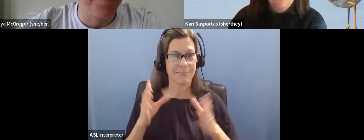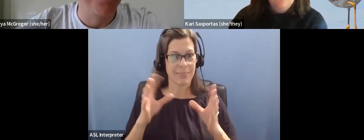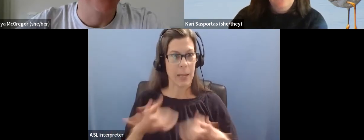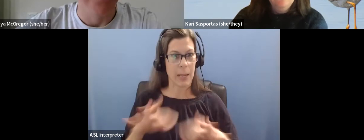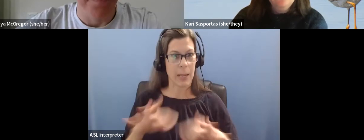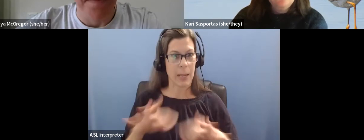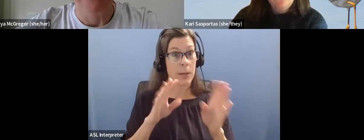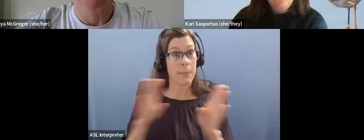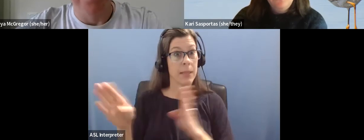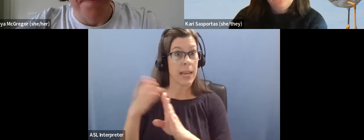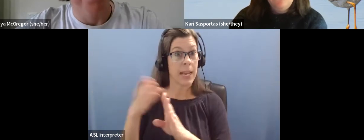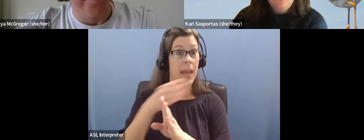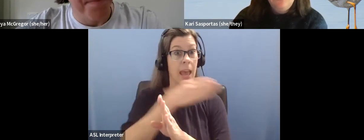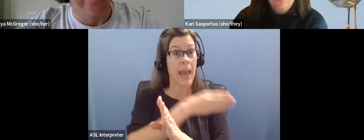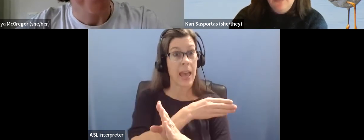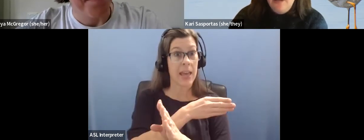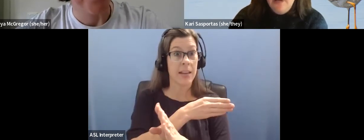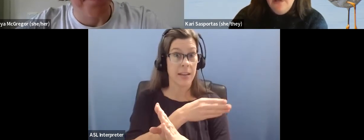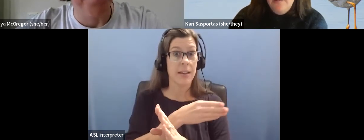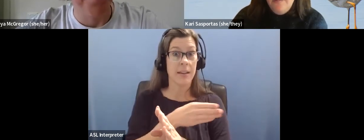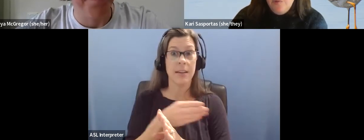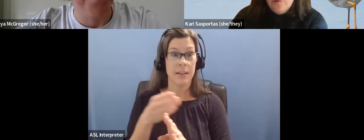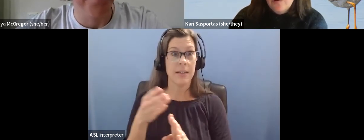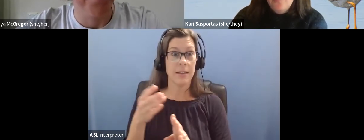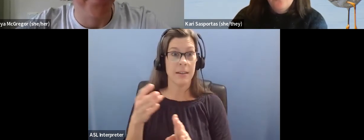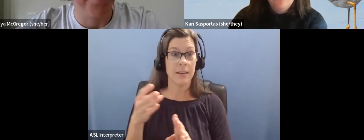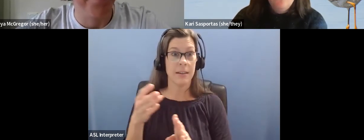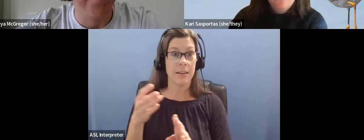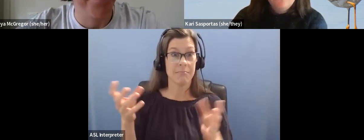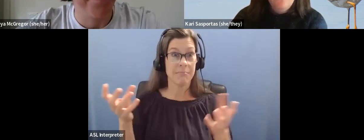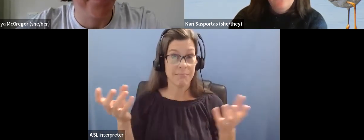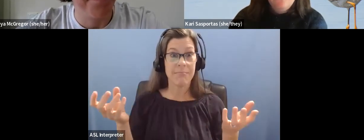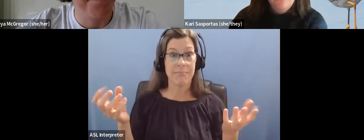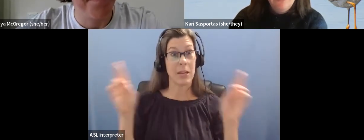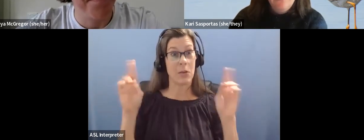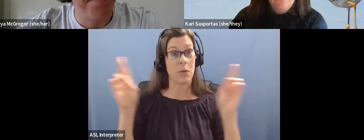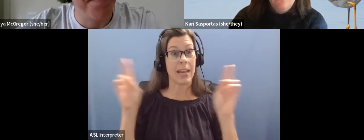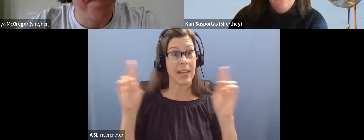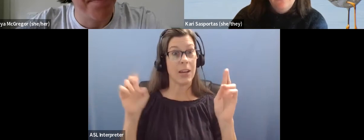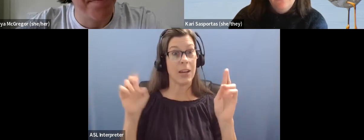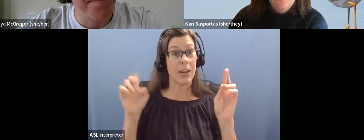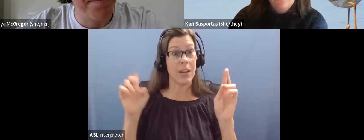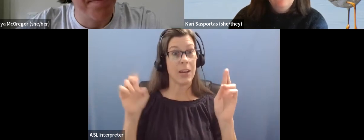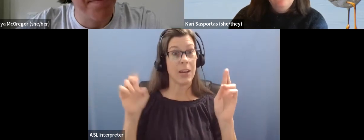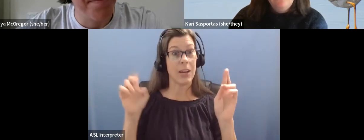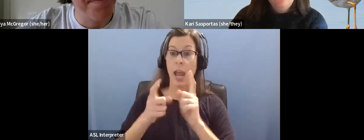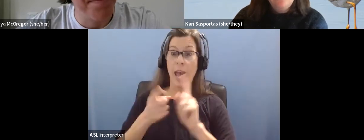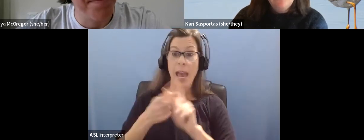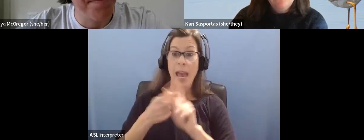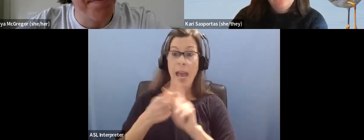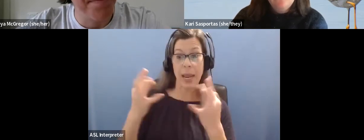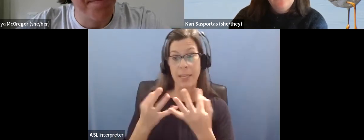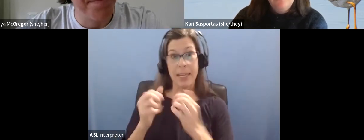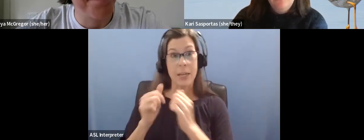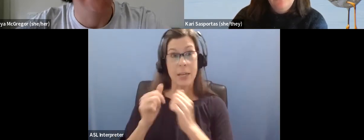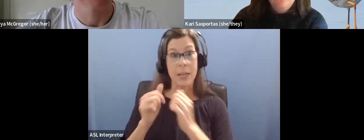and kind of not lose yourself in the activity, um, or go birding with someone so that, um, you're kind of on track